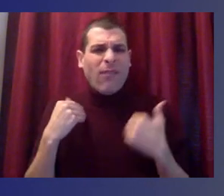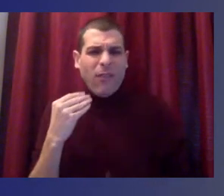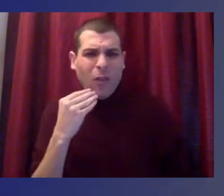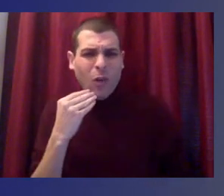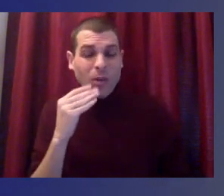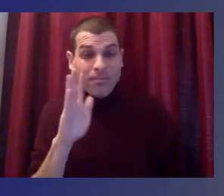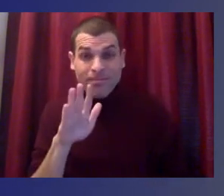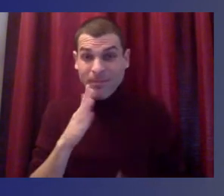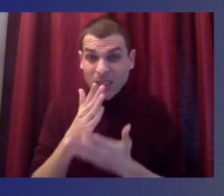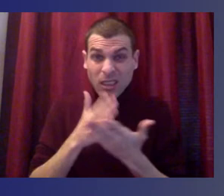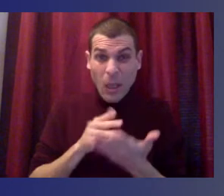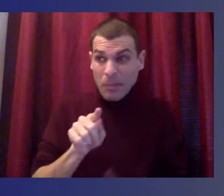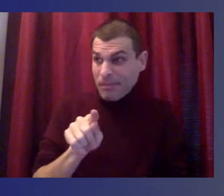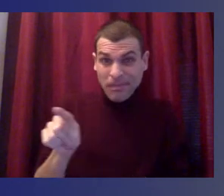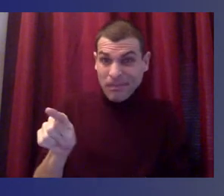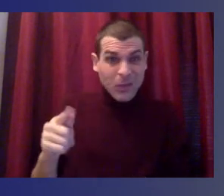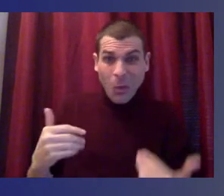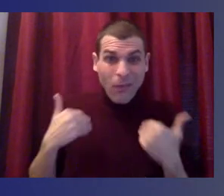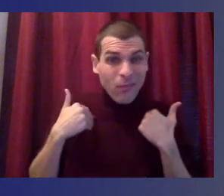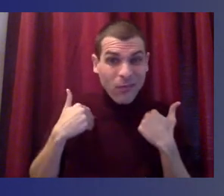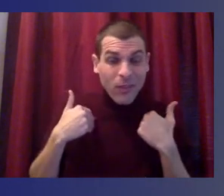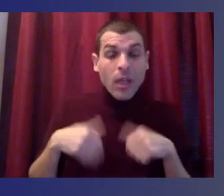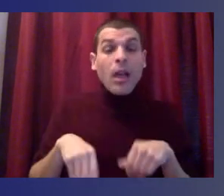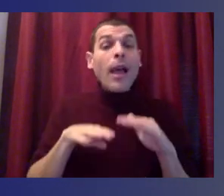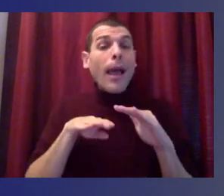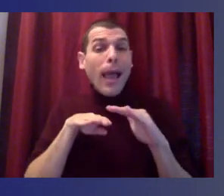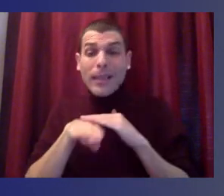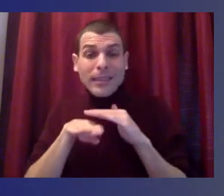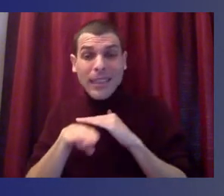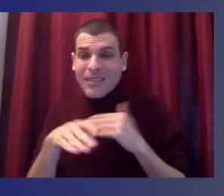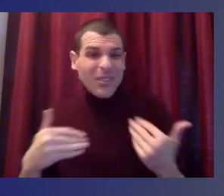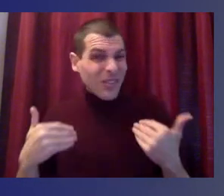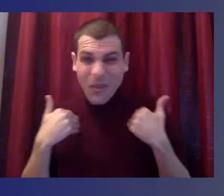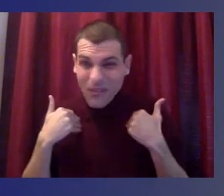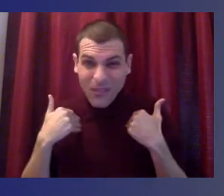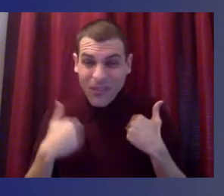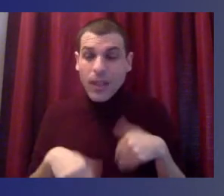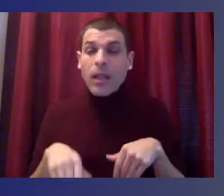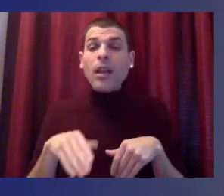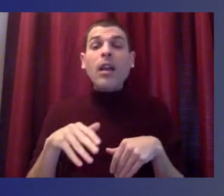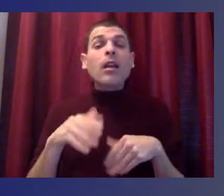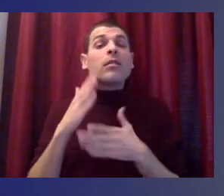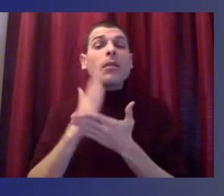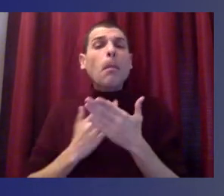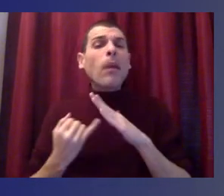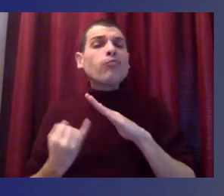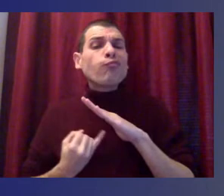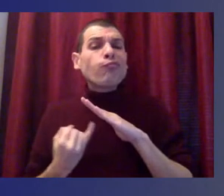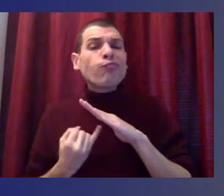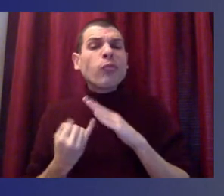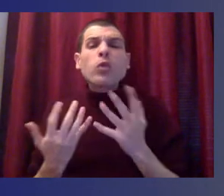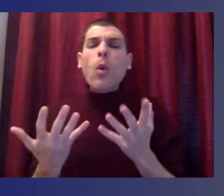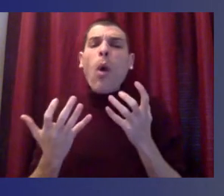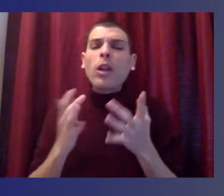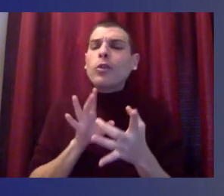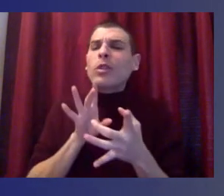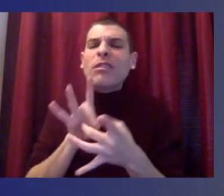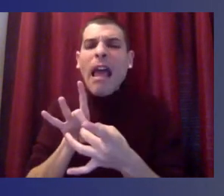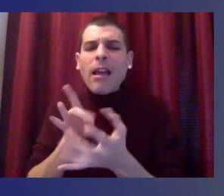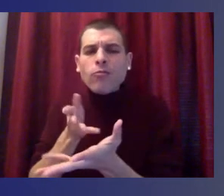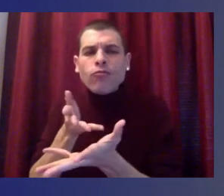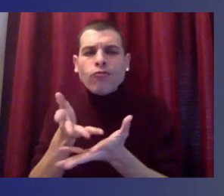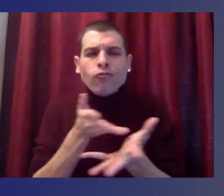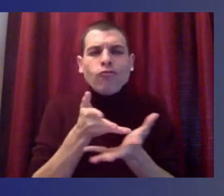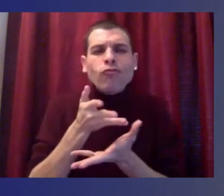have that and also access, but also giving them a sense of care and connection, right? We're also look to have, to